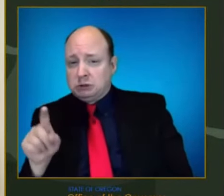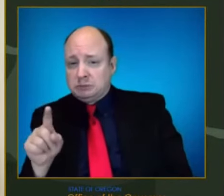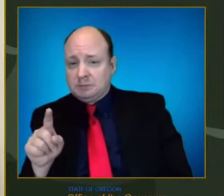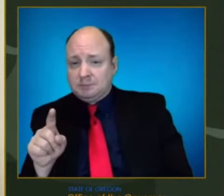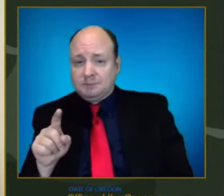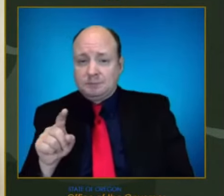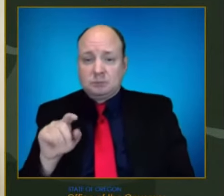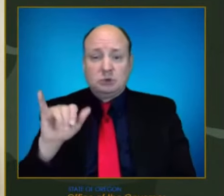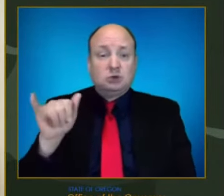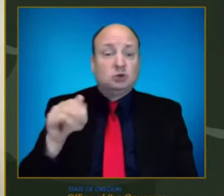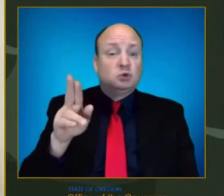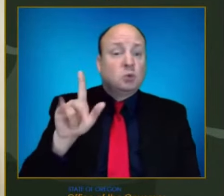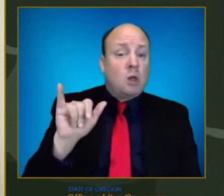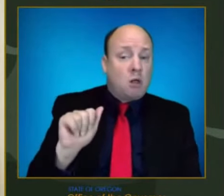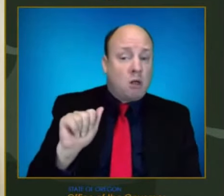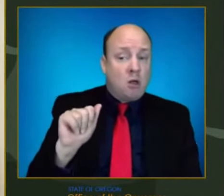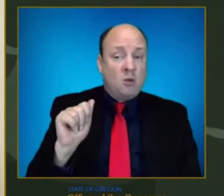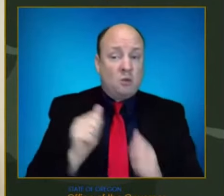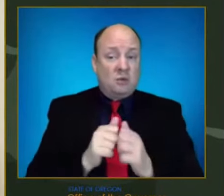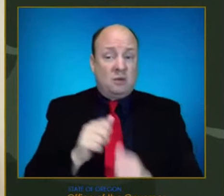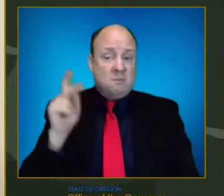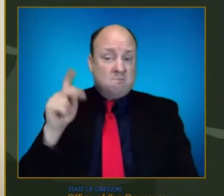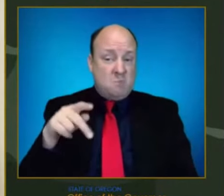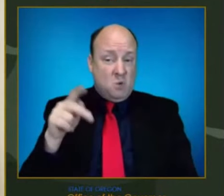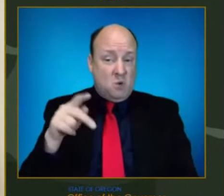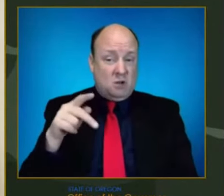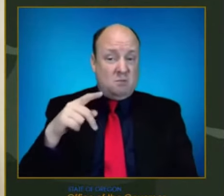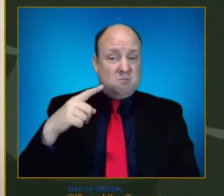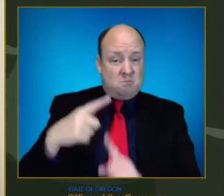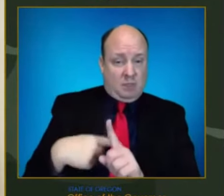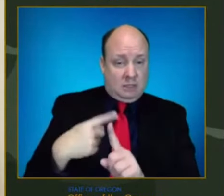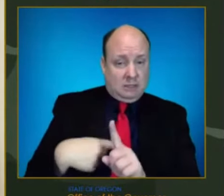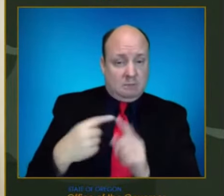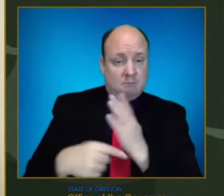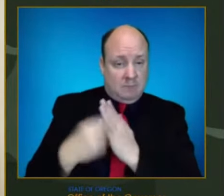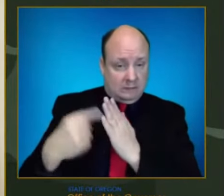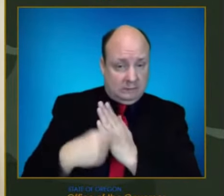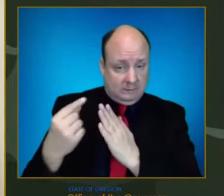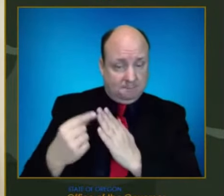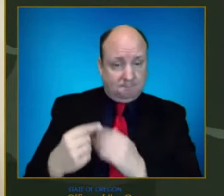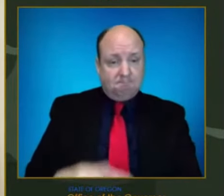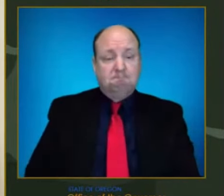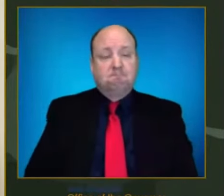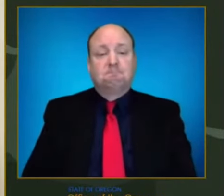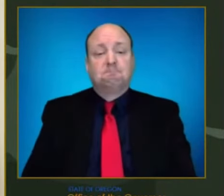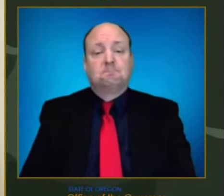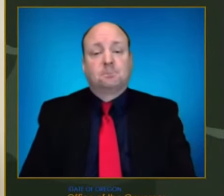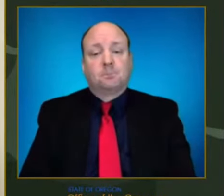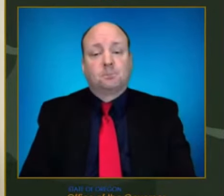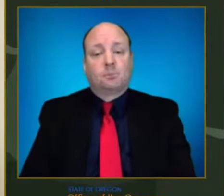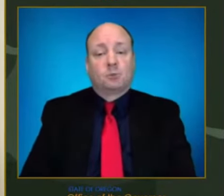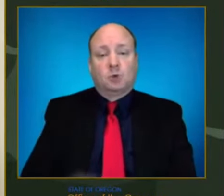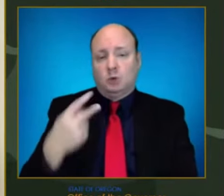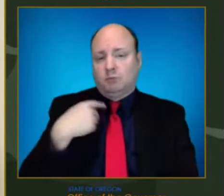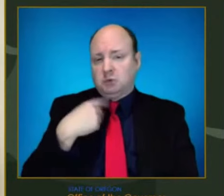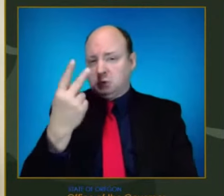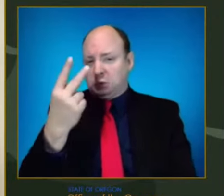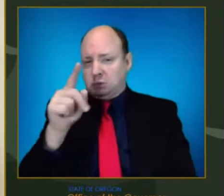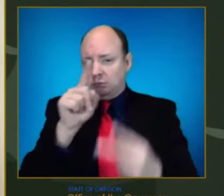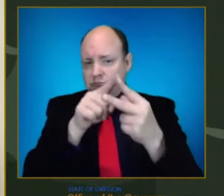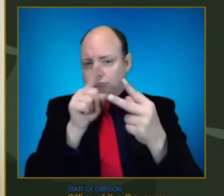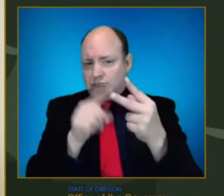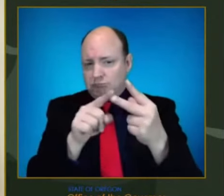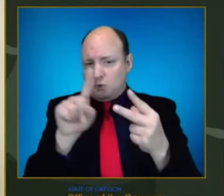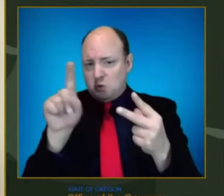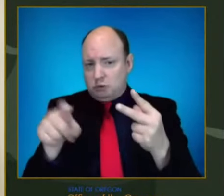Go ahead, Julia. Thank you very much, Charles. I have two very quick questions. My first one is, Governor Brown, I'm wondering if you plan to